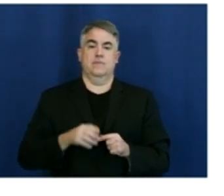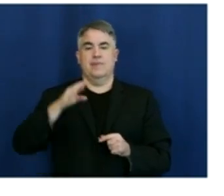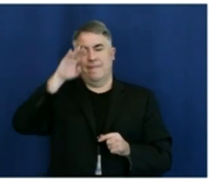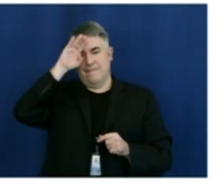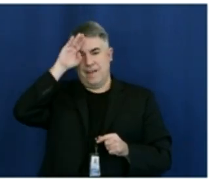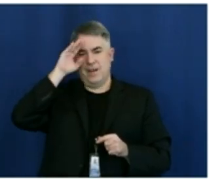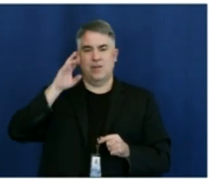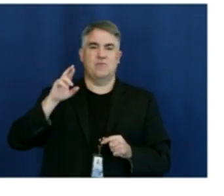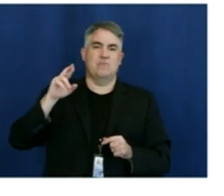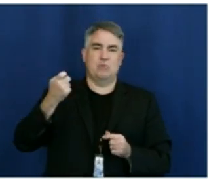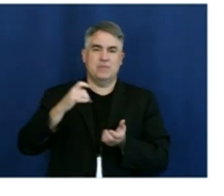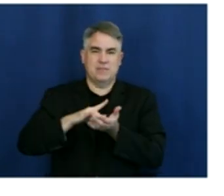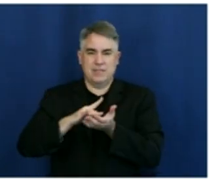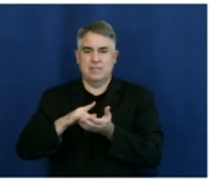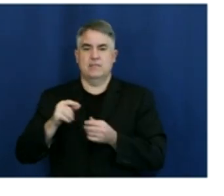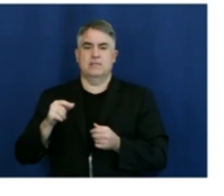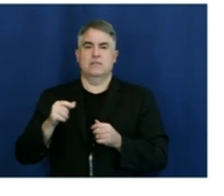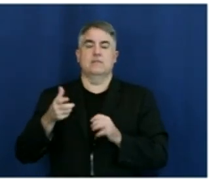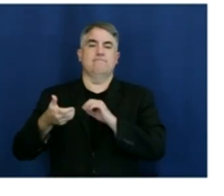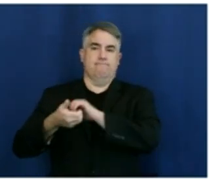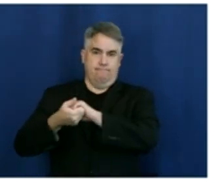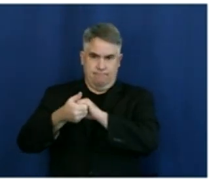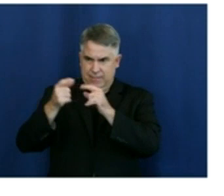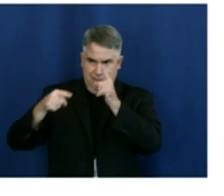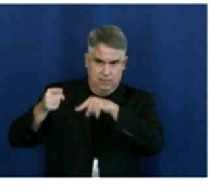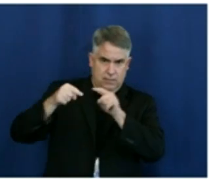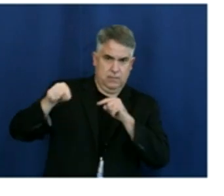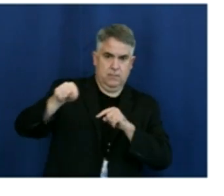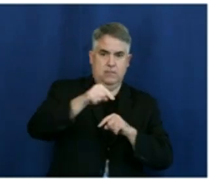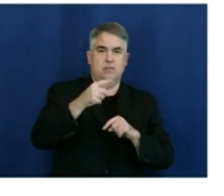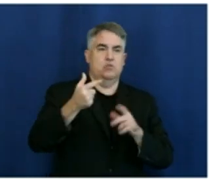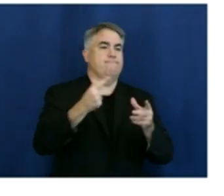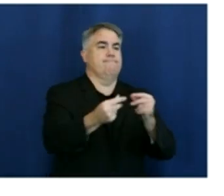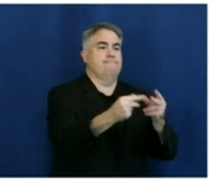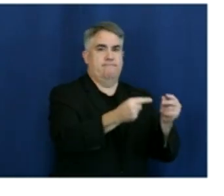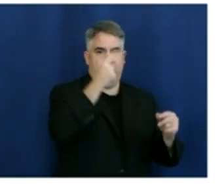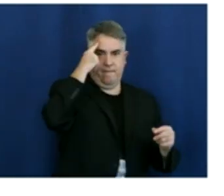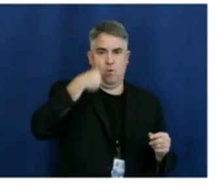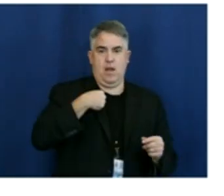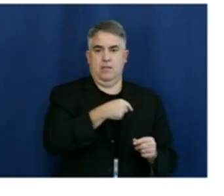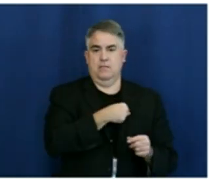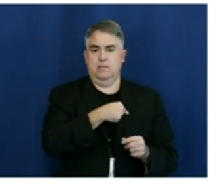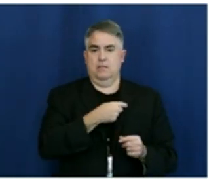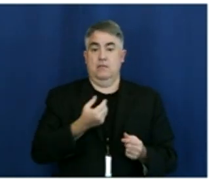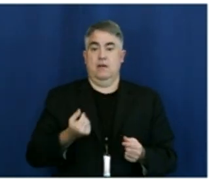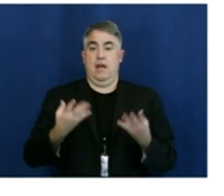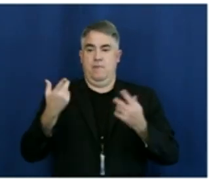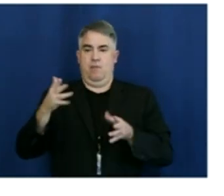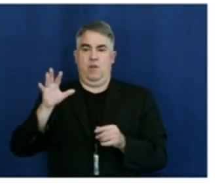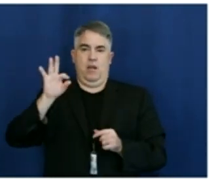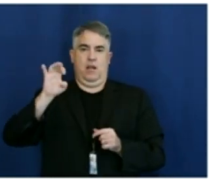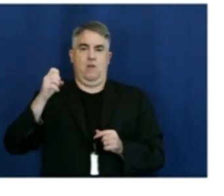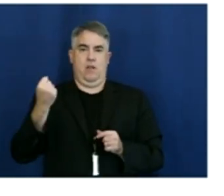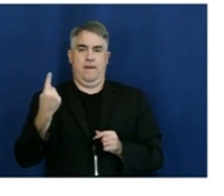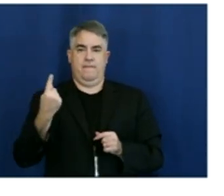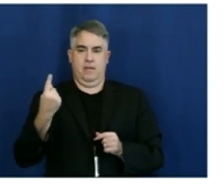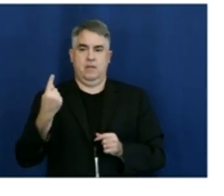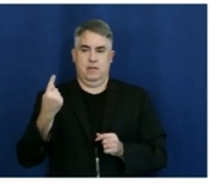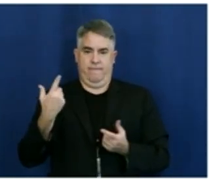know that hundreds more are scheduled. And we think that we will be able to get through all of those in the coming days.